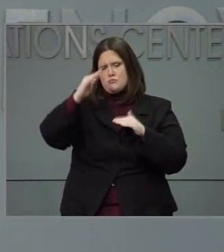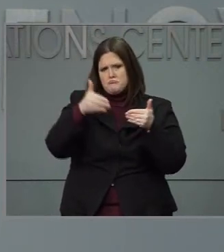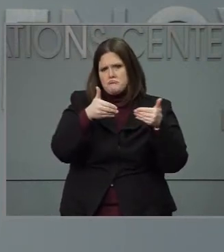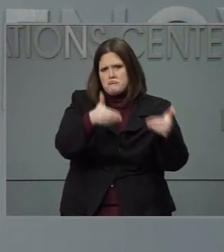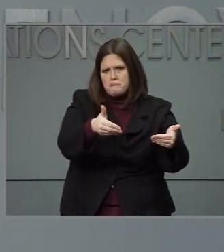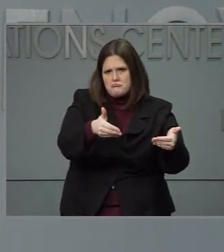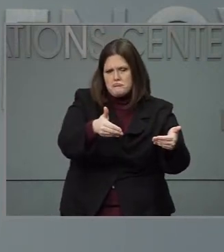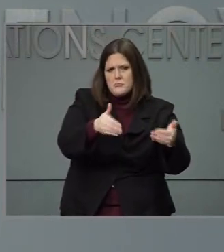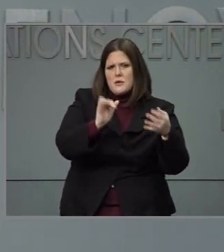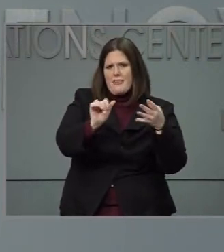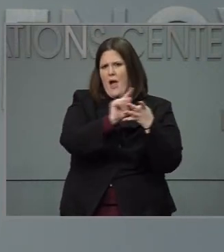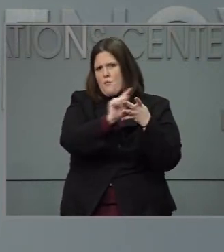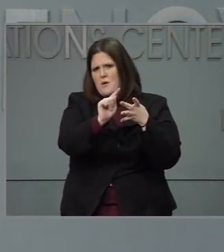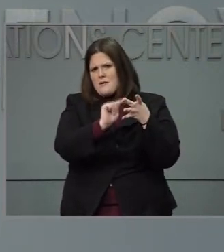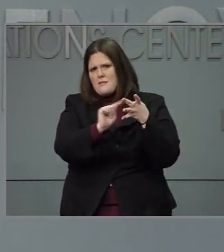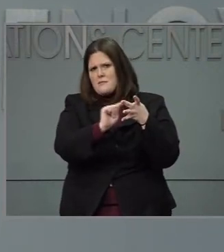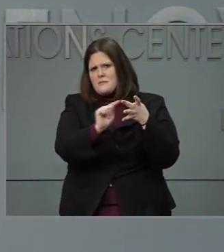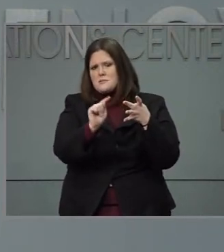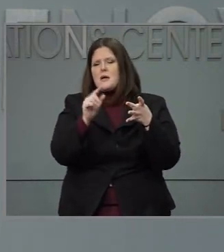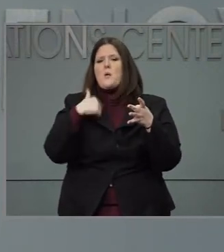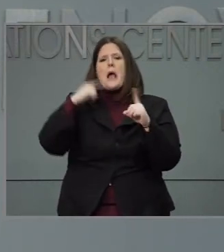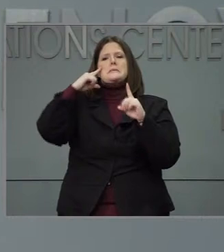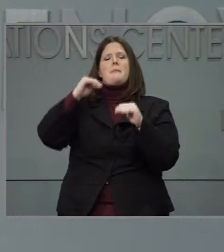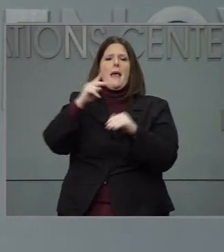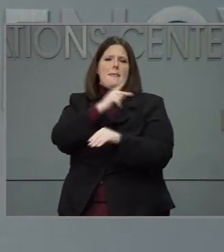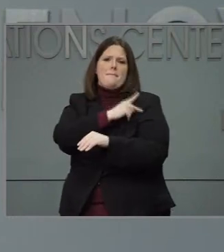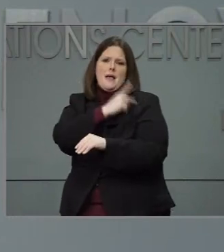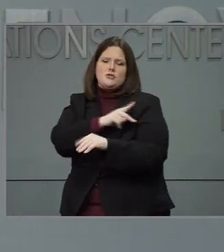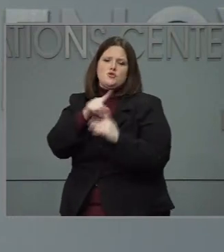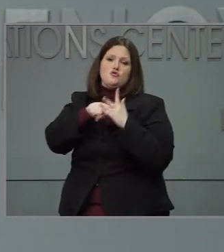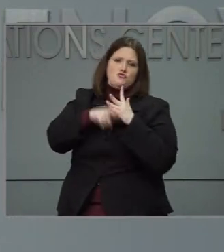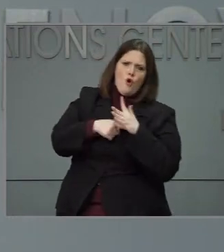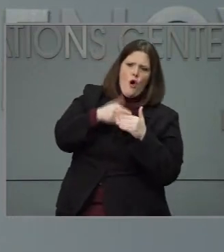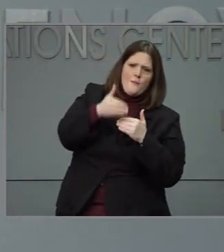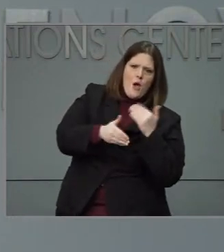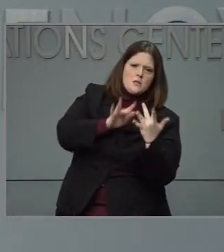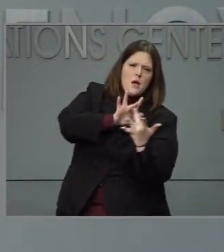75 or older can navigate that process by next week. Thank you.